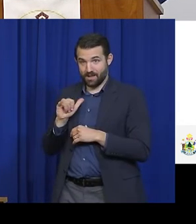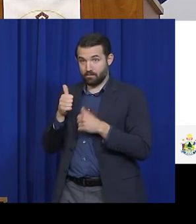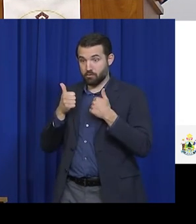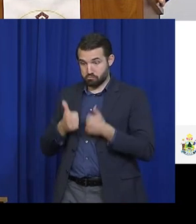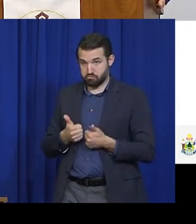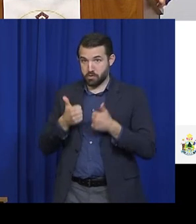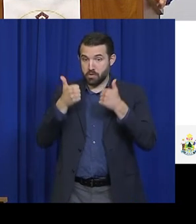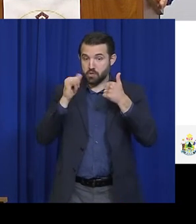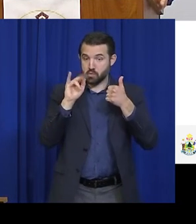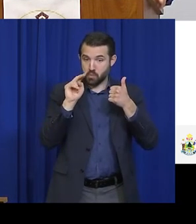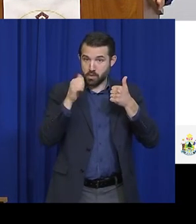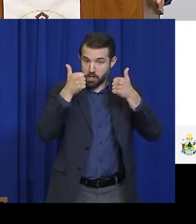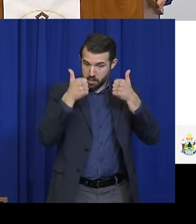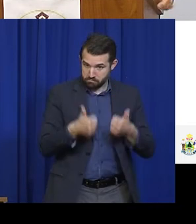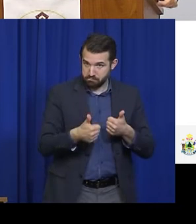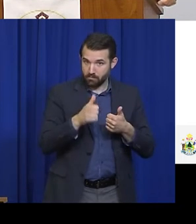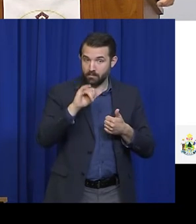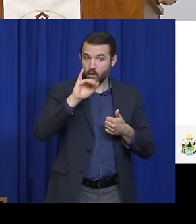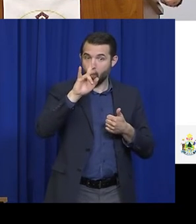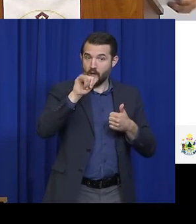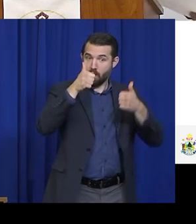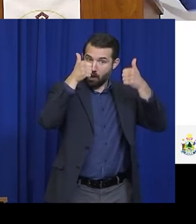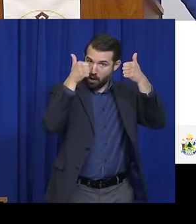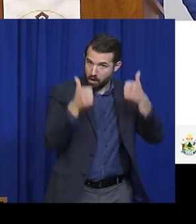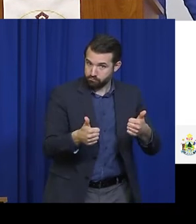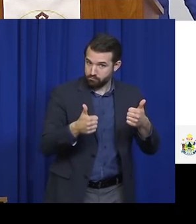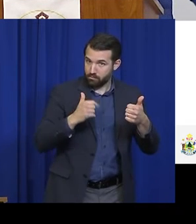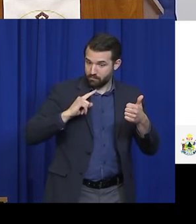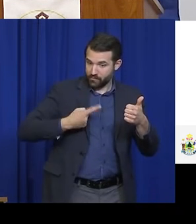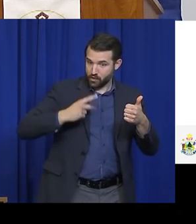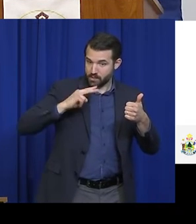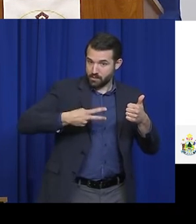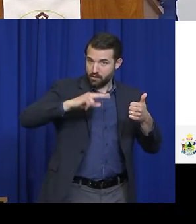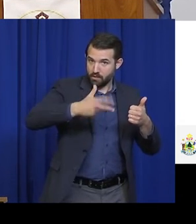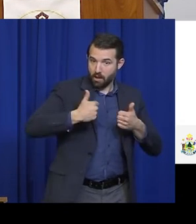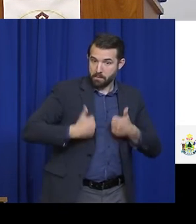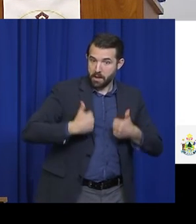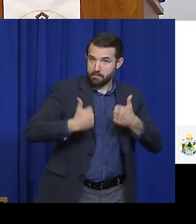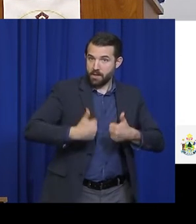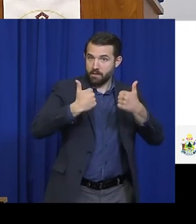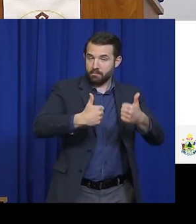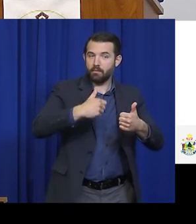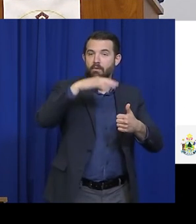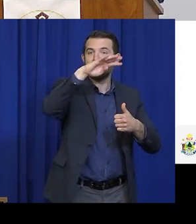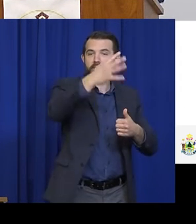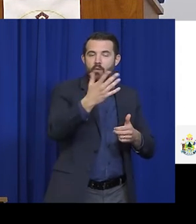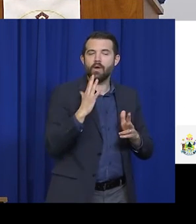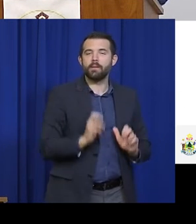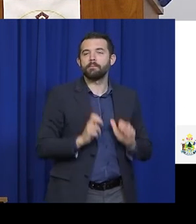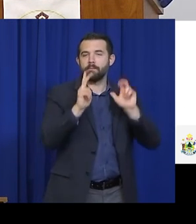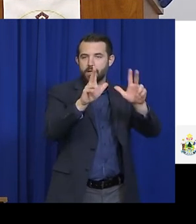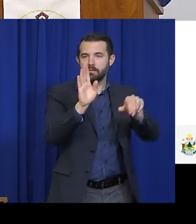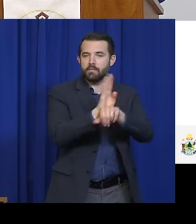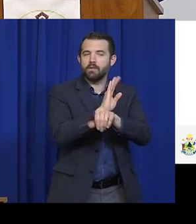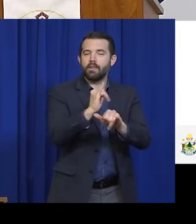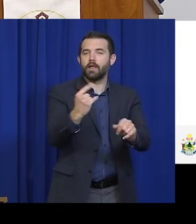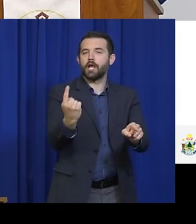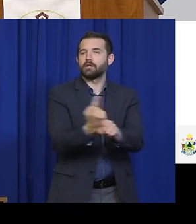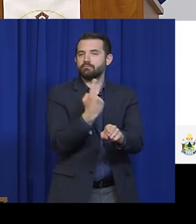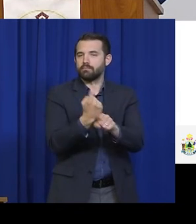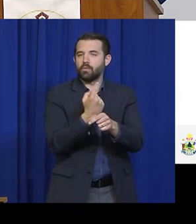restrictions and allowing all businesses and activities to resume with appropriate safety precautions.